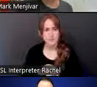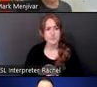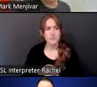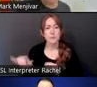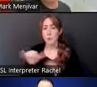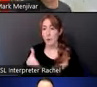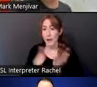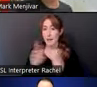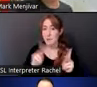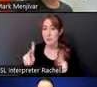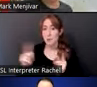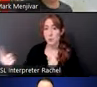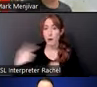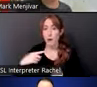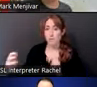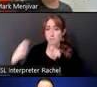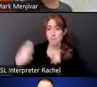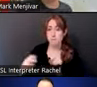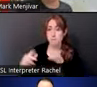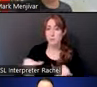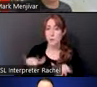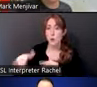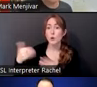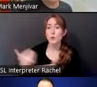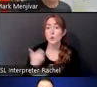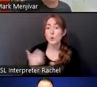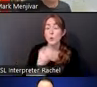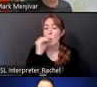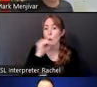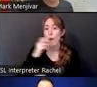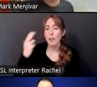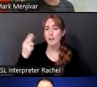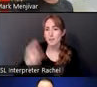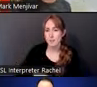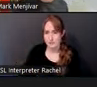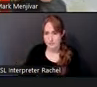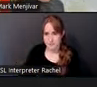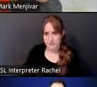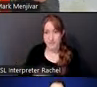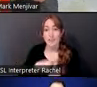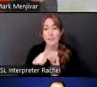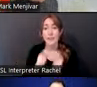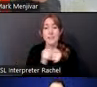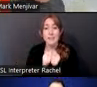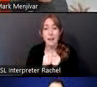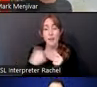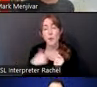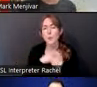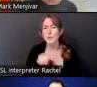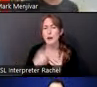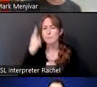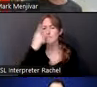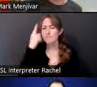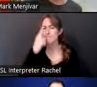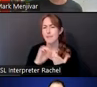down and to record new stories, new oral histories for the archives. And then together, we started to think about, okay, how can we begin to activate